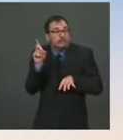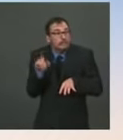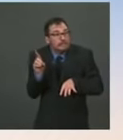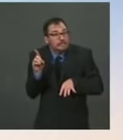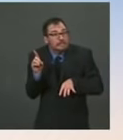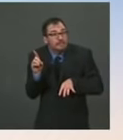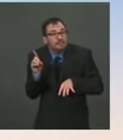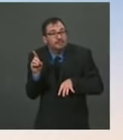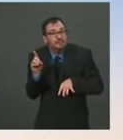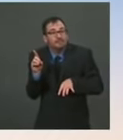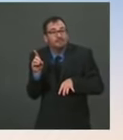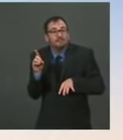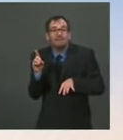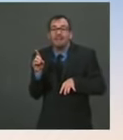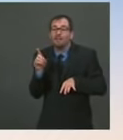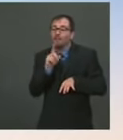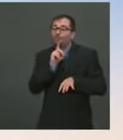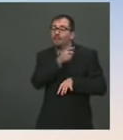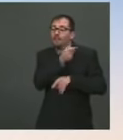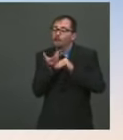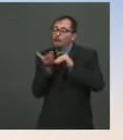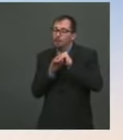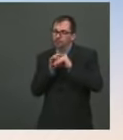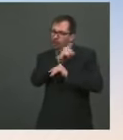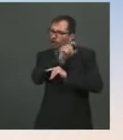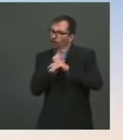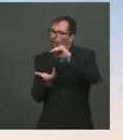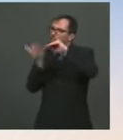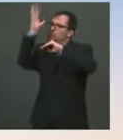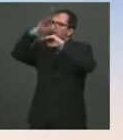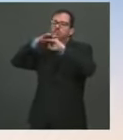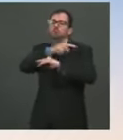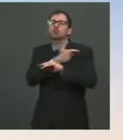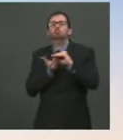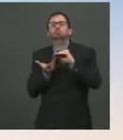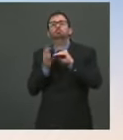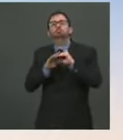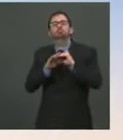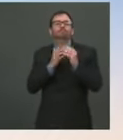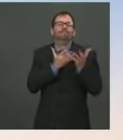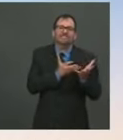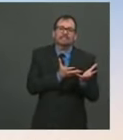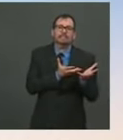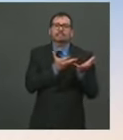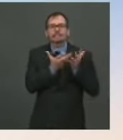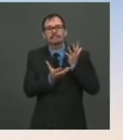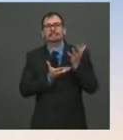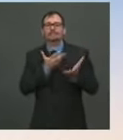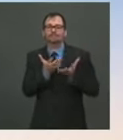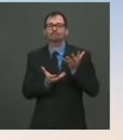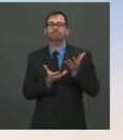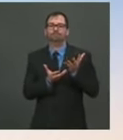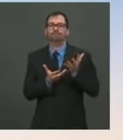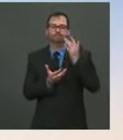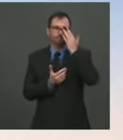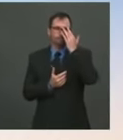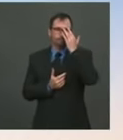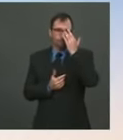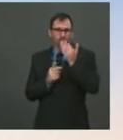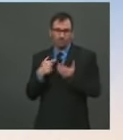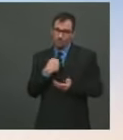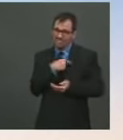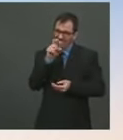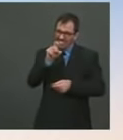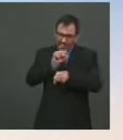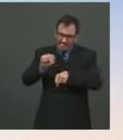is the time for majority country producers to stabilize energy prices and ensure high prices do not hamstring the current